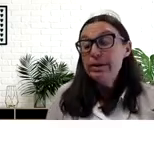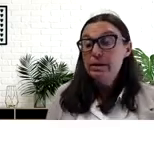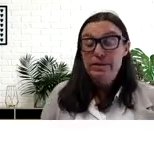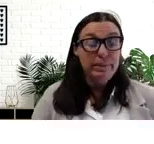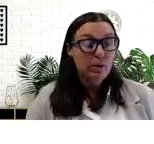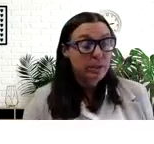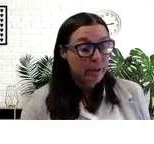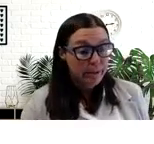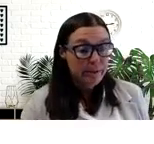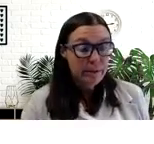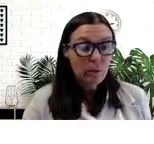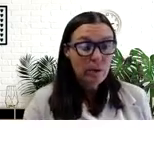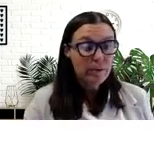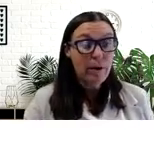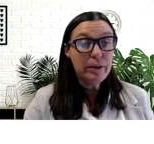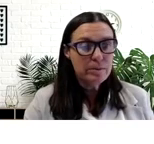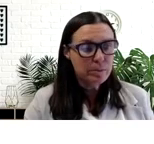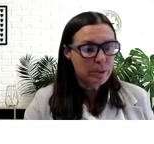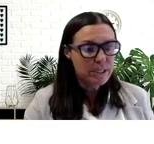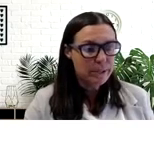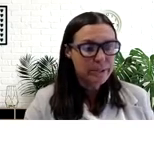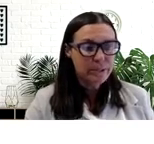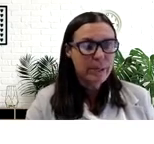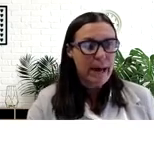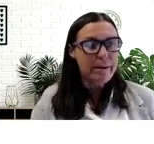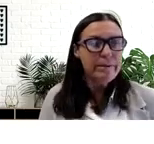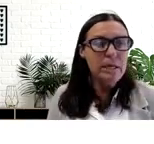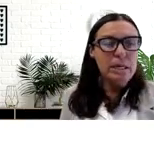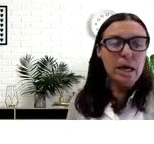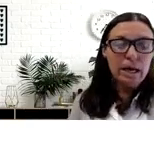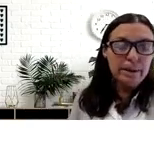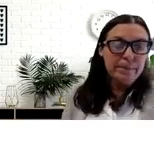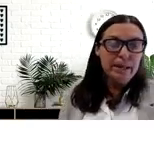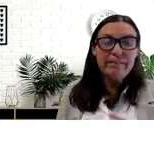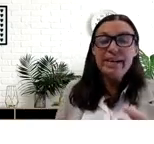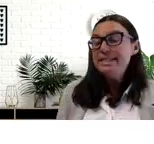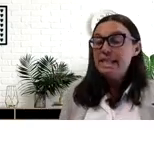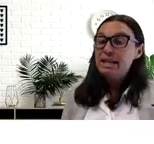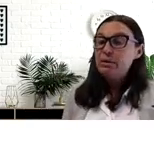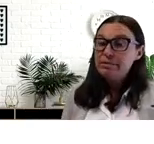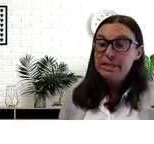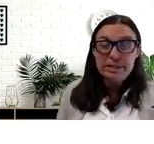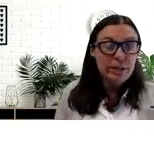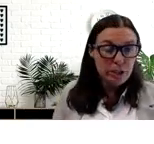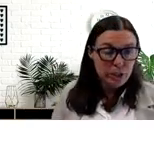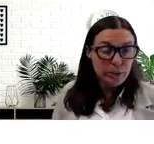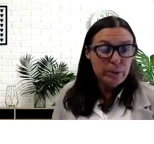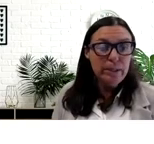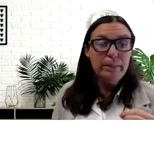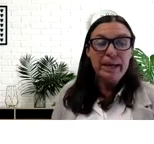Nowhere in our family oral narrative or the volumes of print materials do we have, have I seen any reference